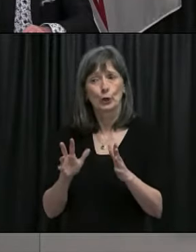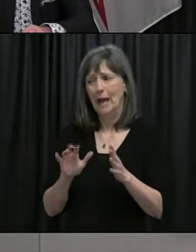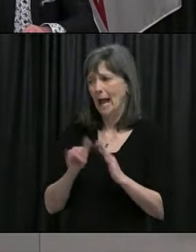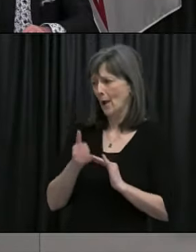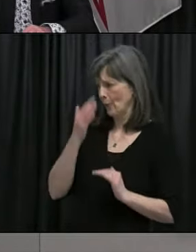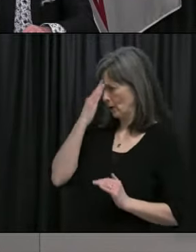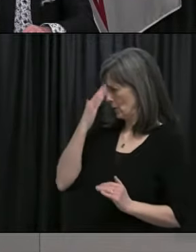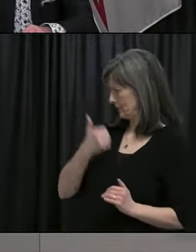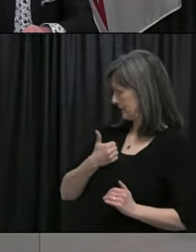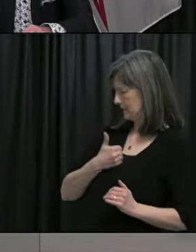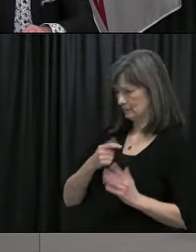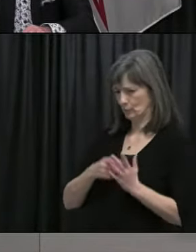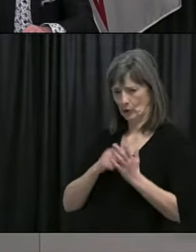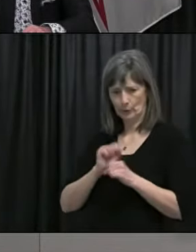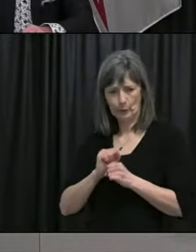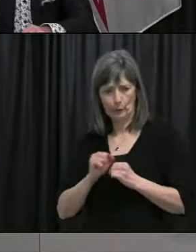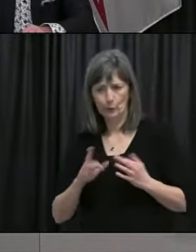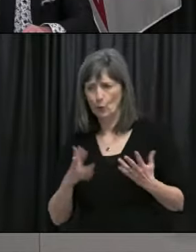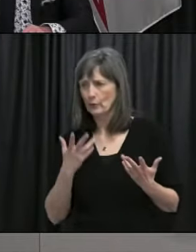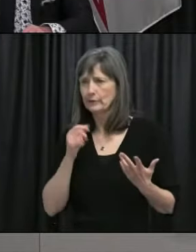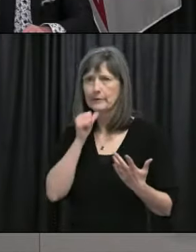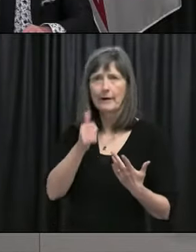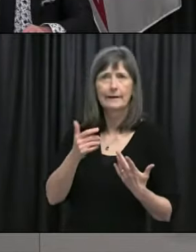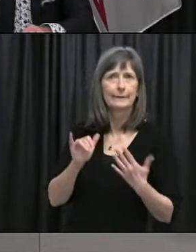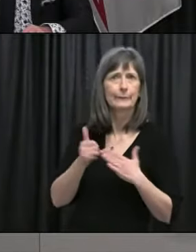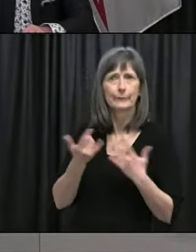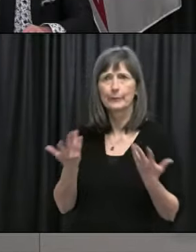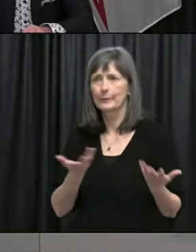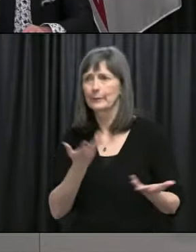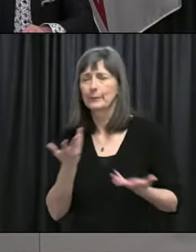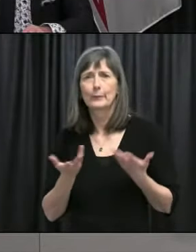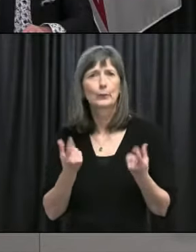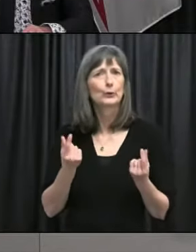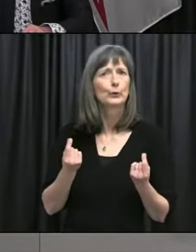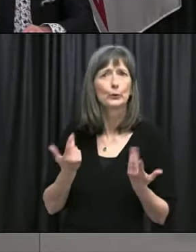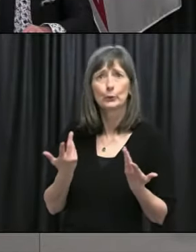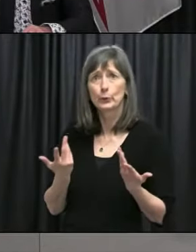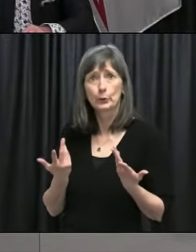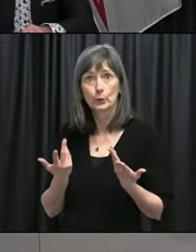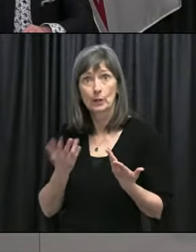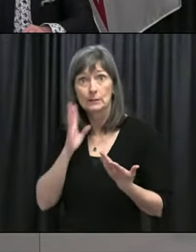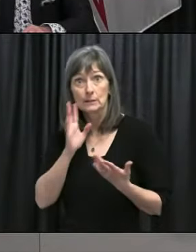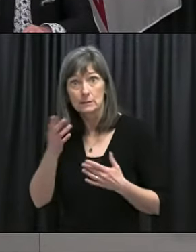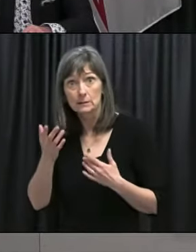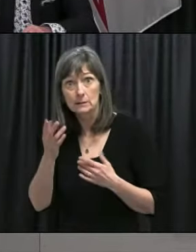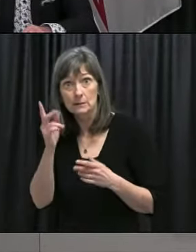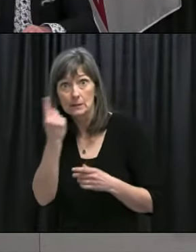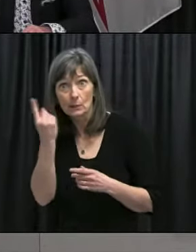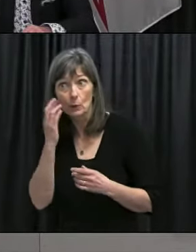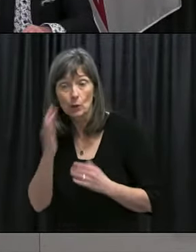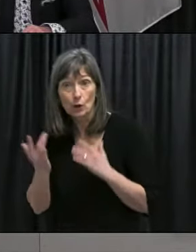Well, what happened during the booking, since you can't possibly, uh, delineate everyone.